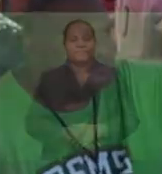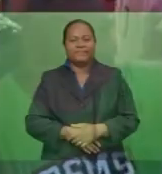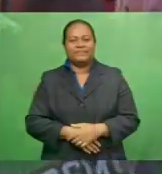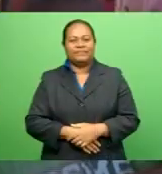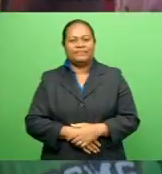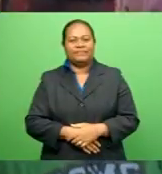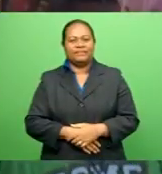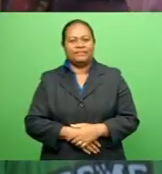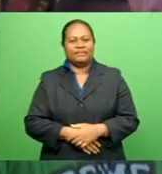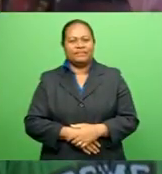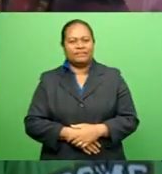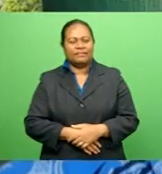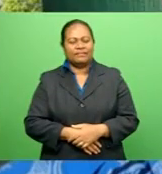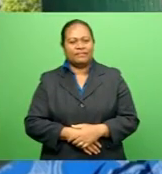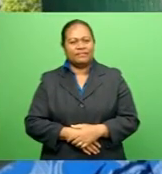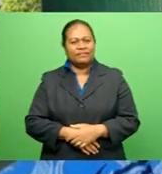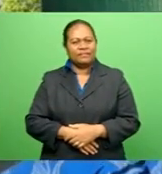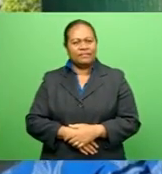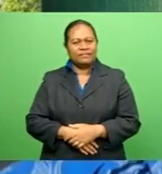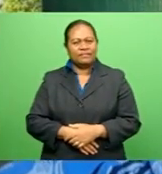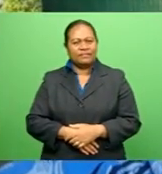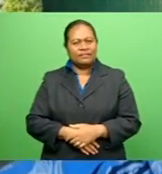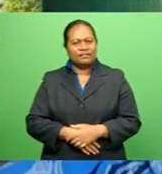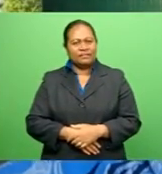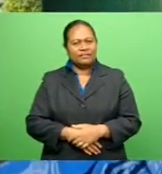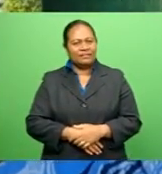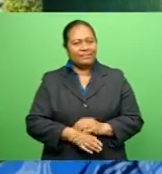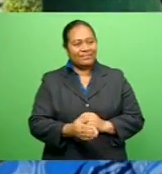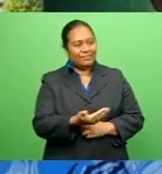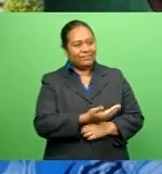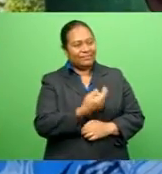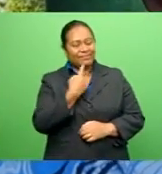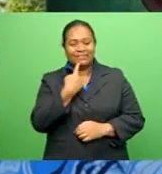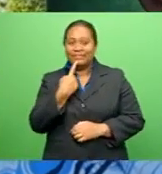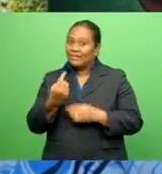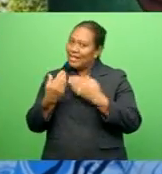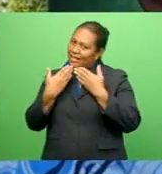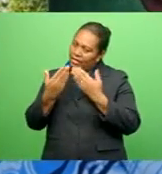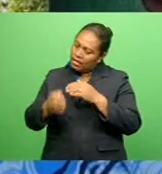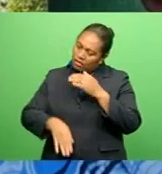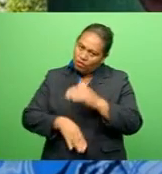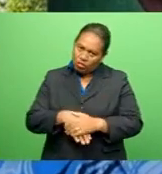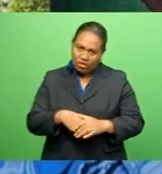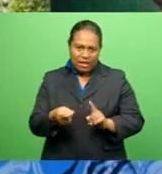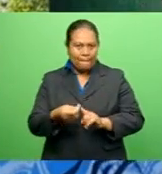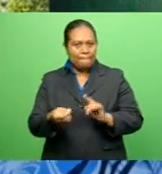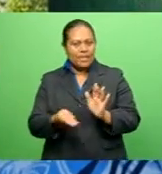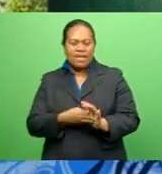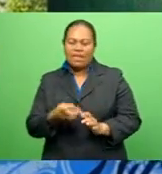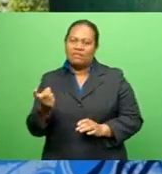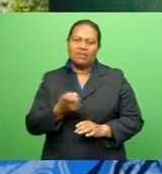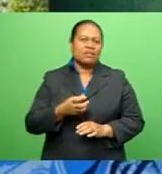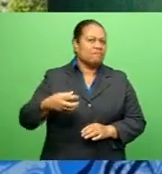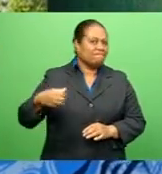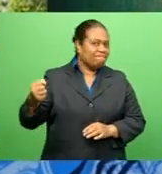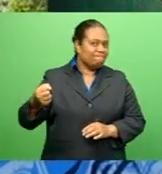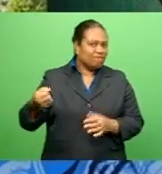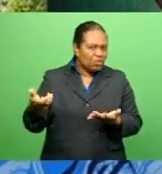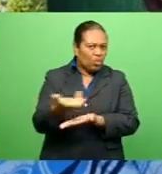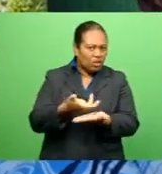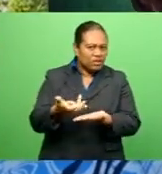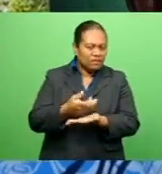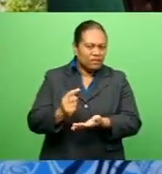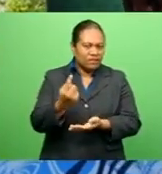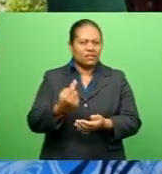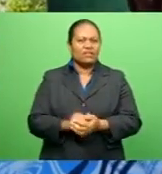What do you do? I am thankful the Prime Minister has come out to stop consultations Because I don't